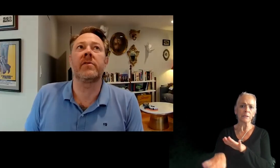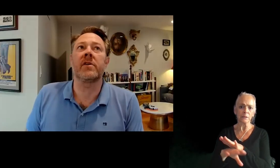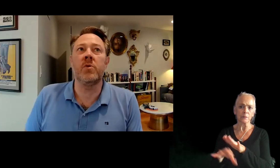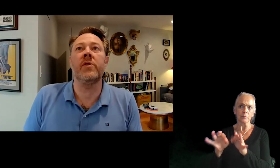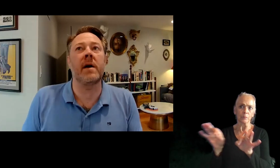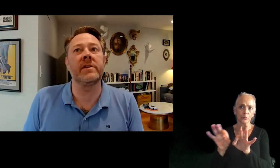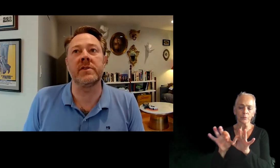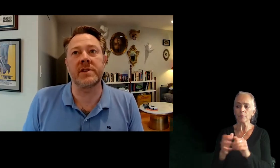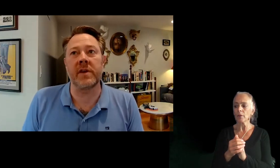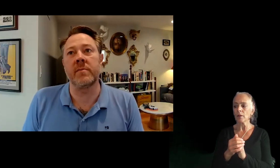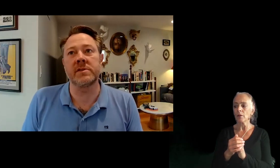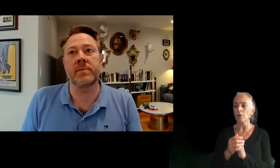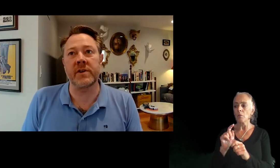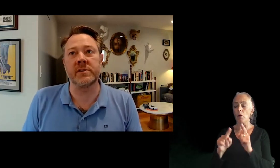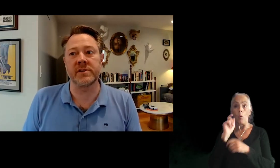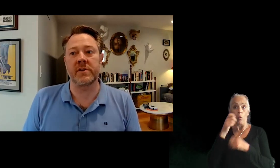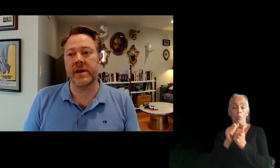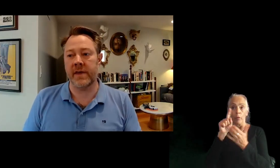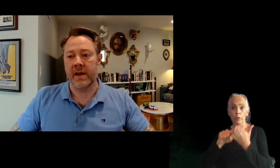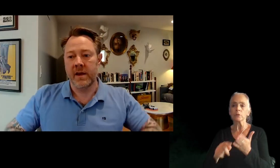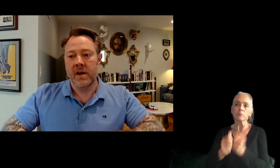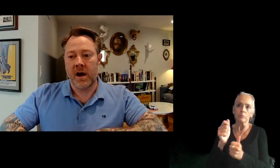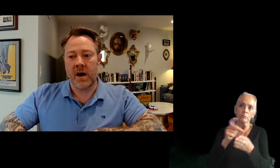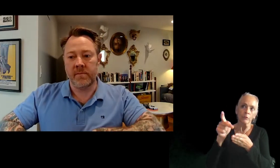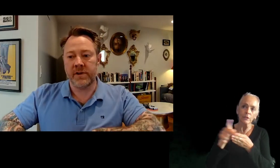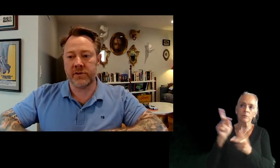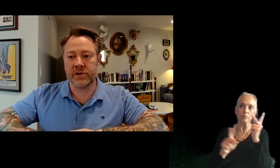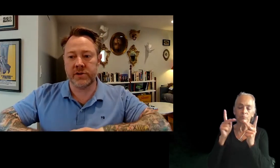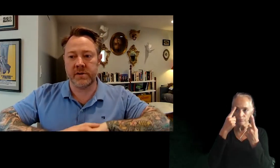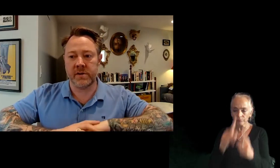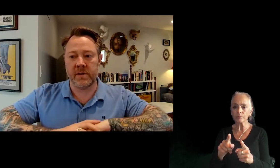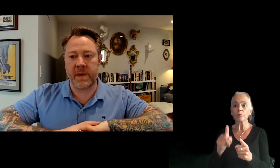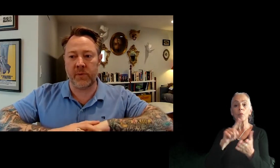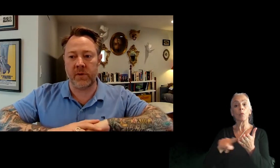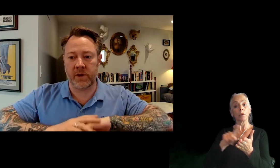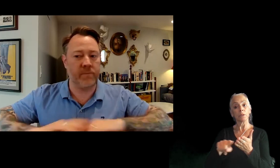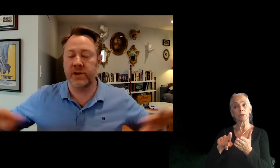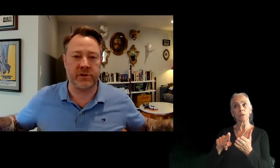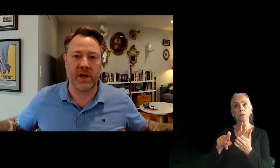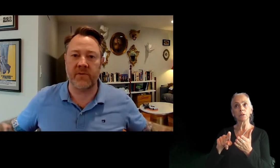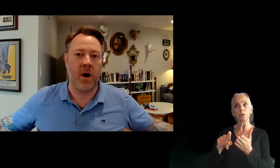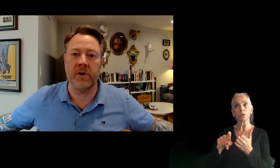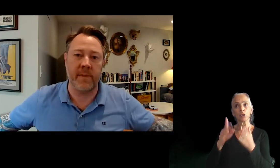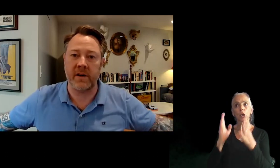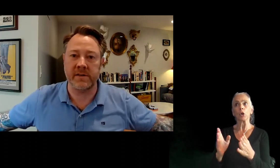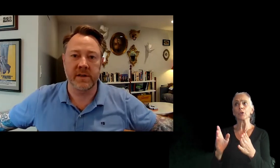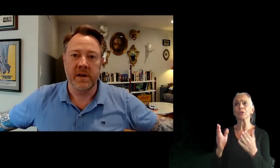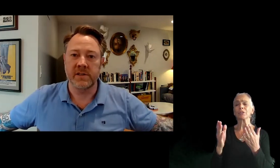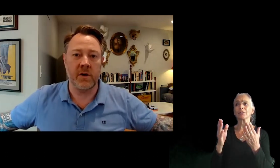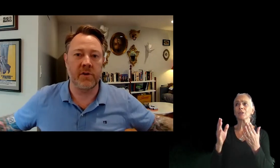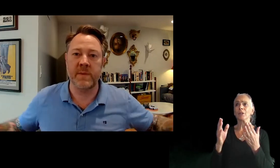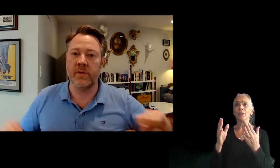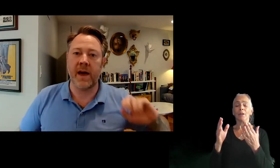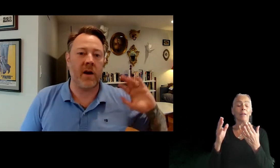but the cool thing about research, and I think most professionals agree that, um, research people, good researchers come from all different backgrounds.